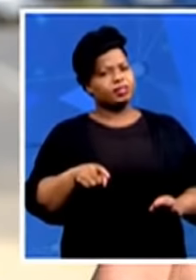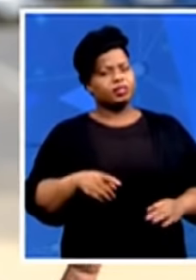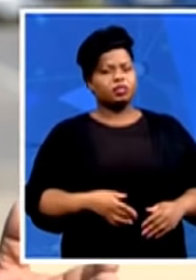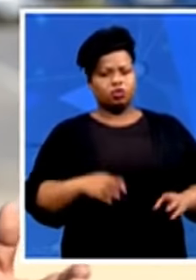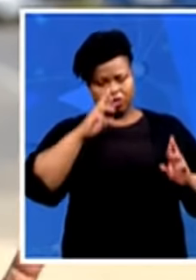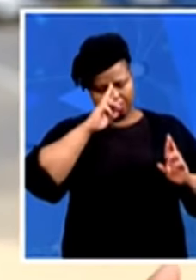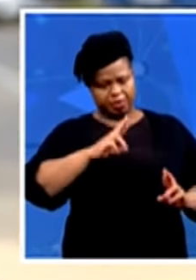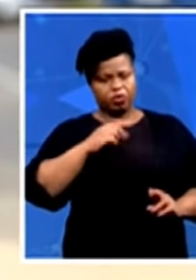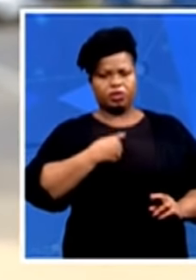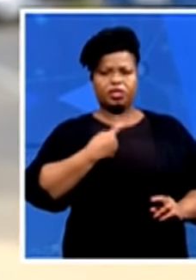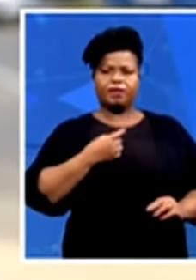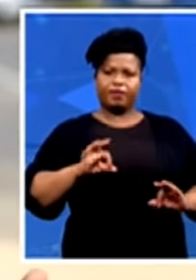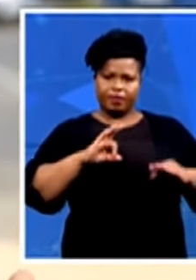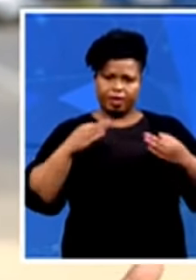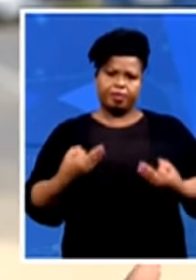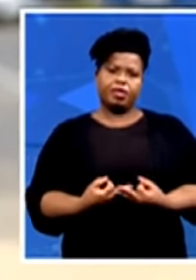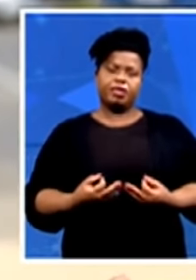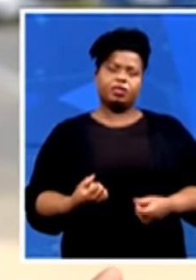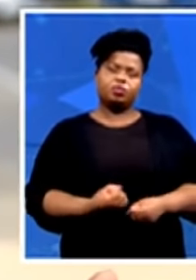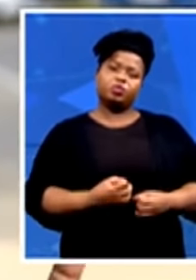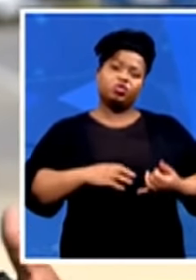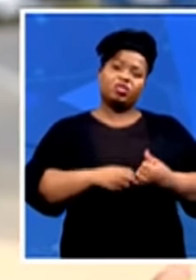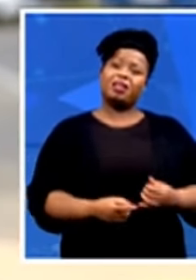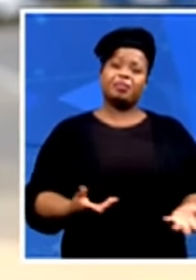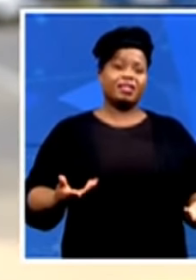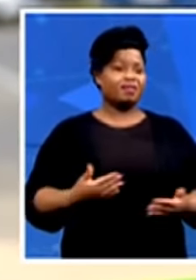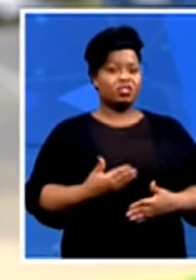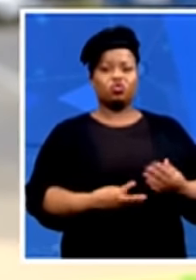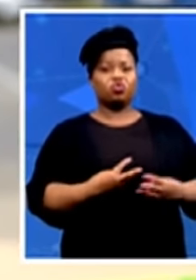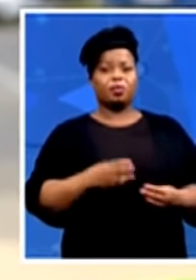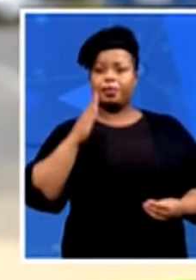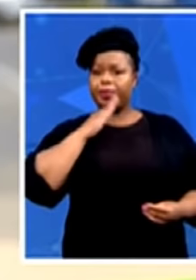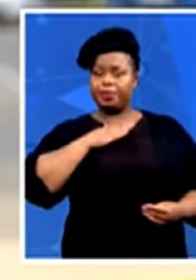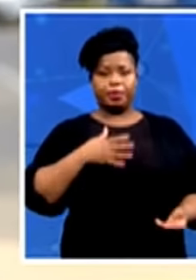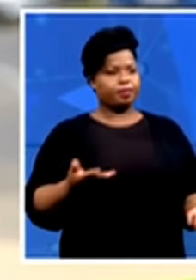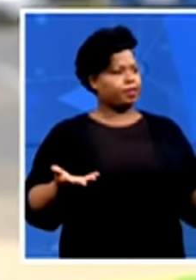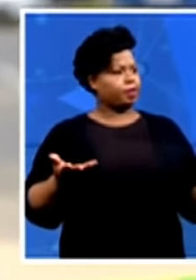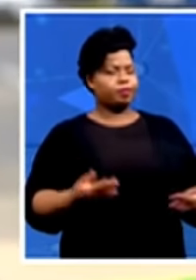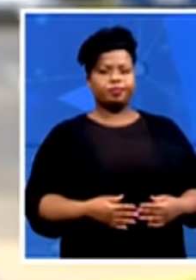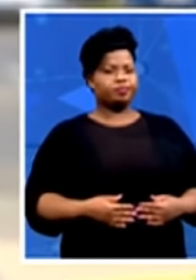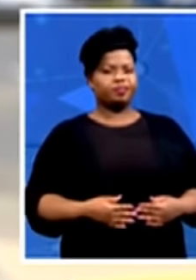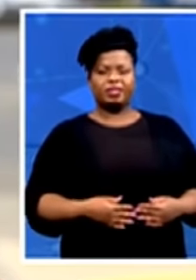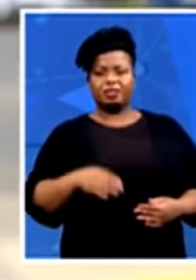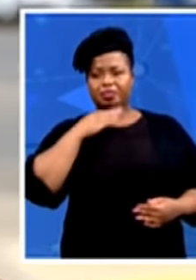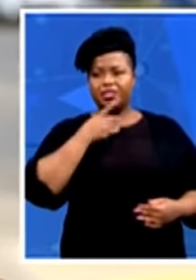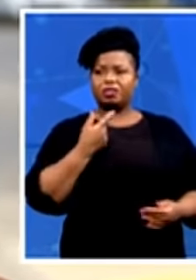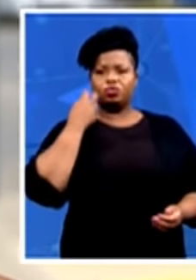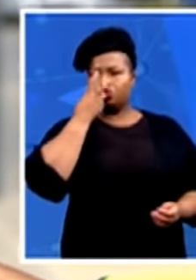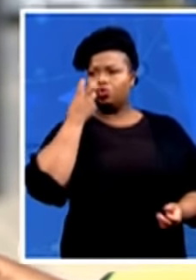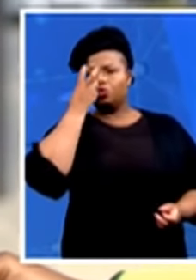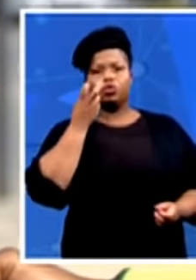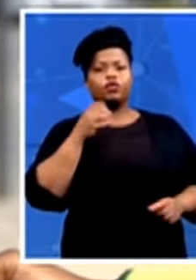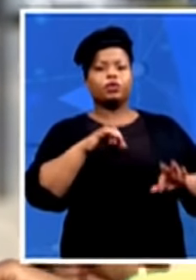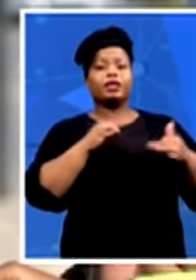make means. But if you don't have a job, and then you don't have a promise of another job, if your company says we'll refurbish the